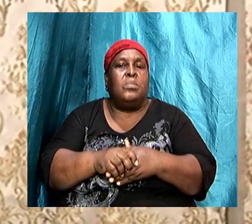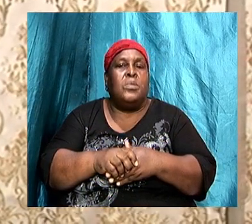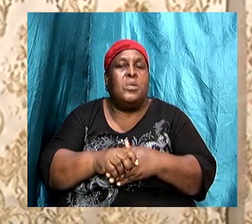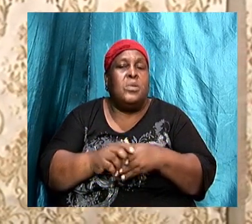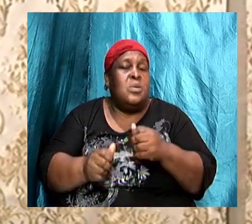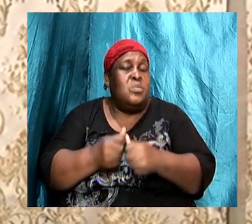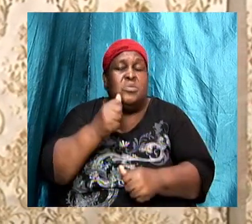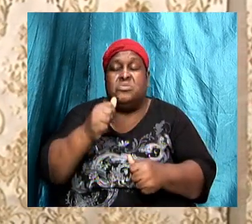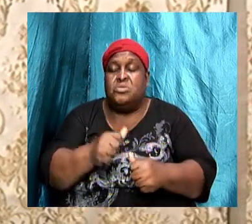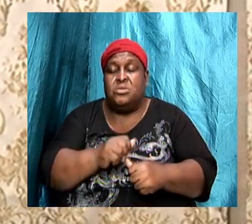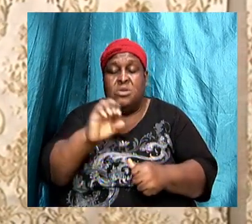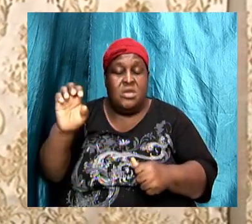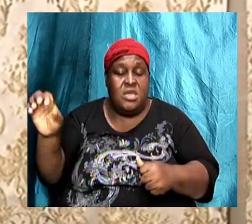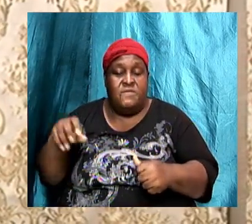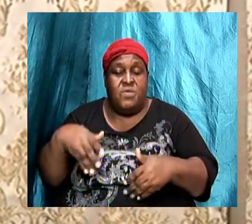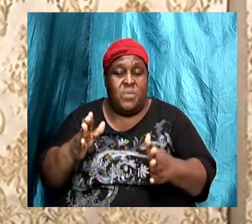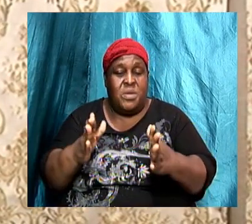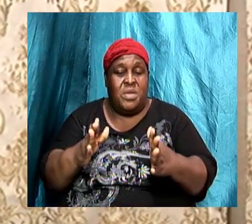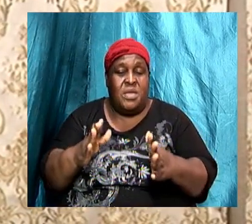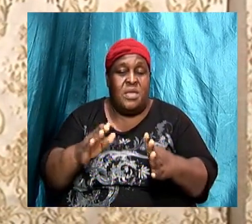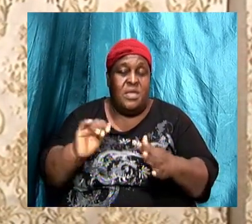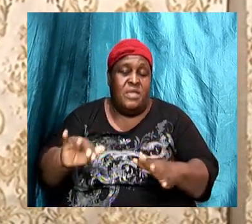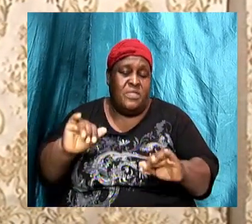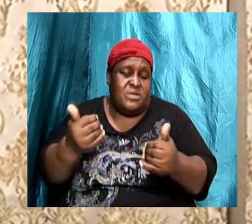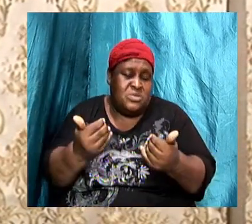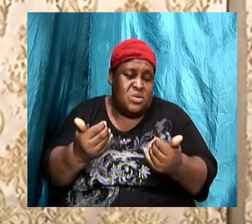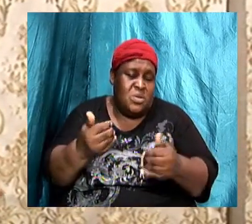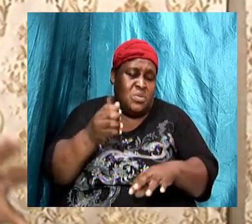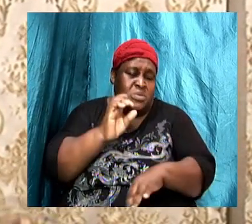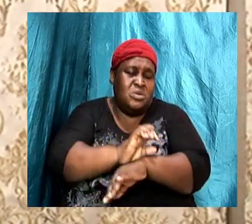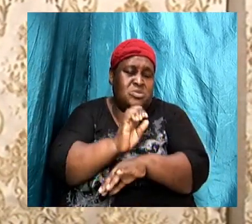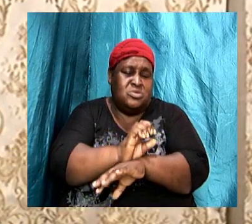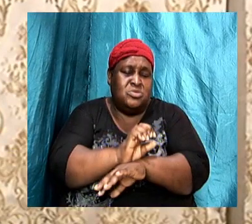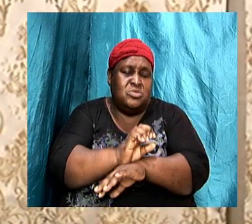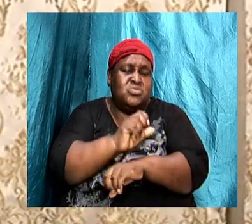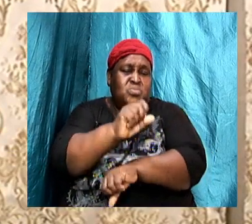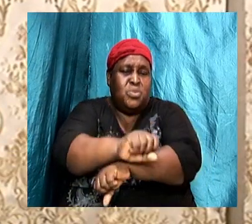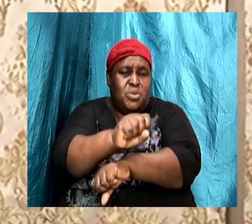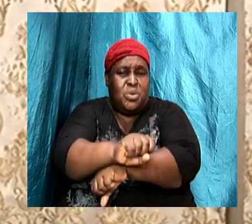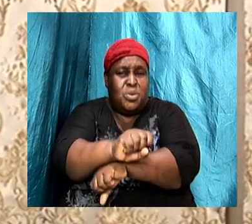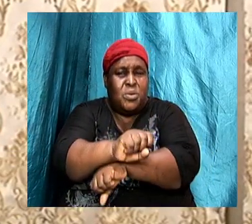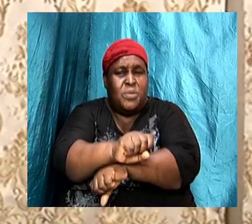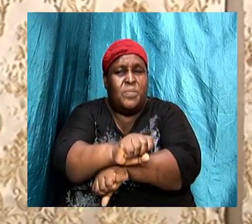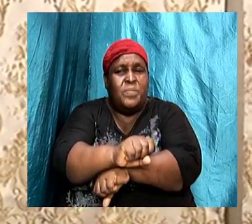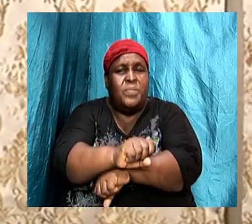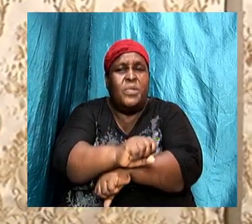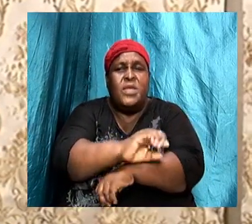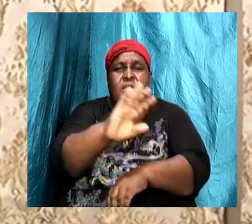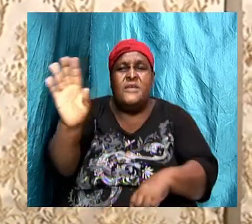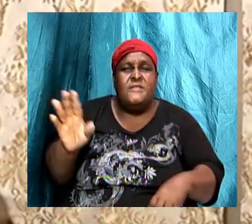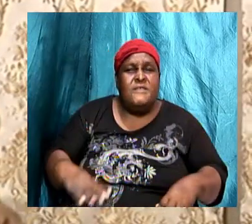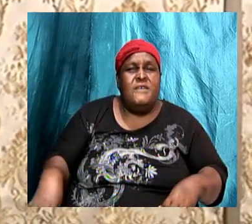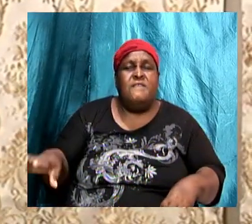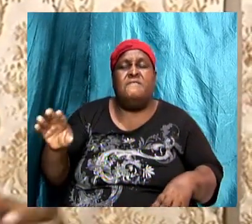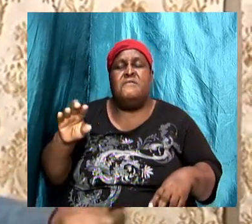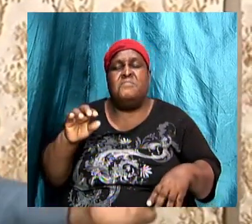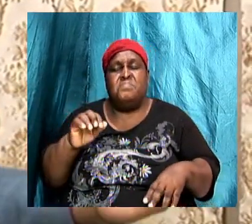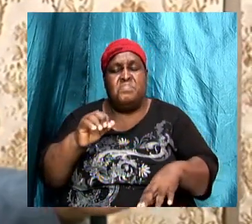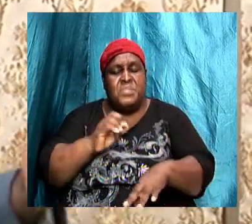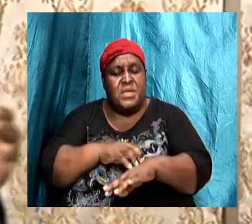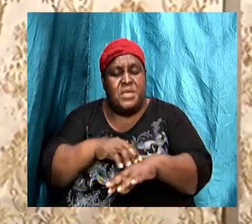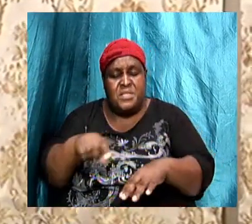Whichever way it is, it is how the church has always operated. There is never at this stage